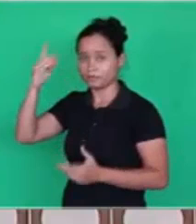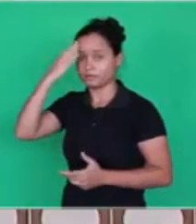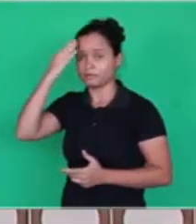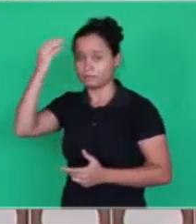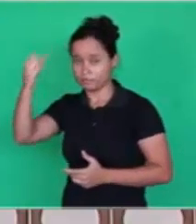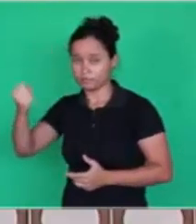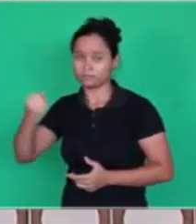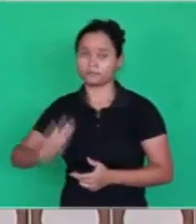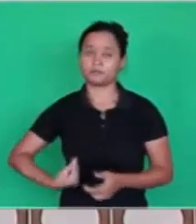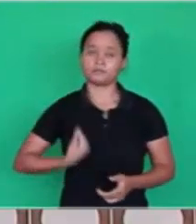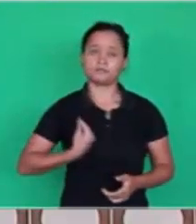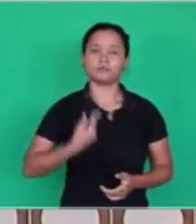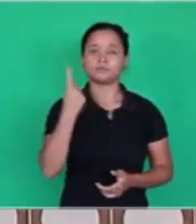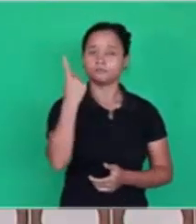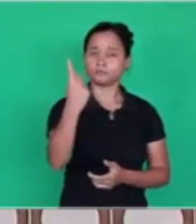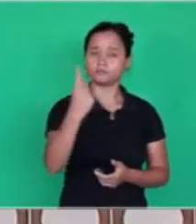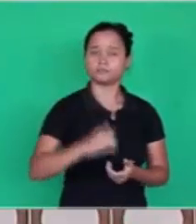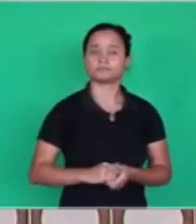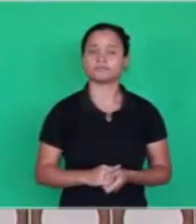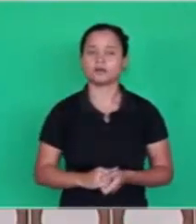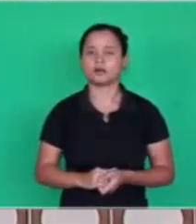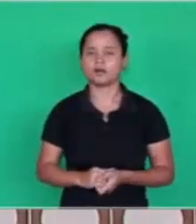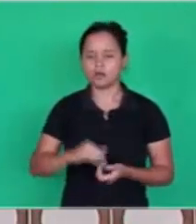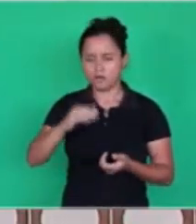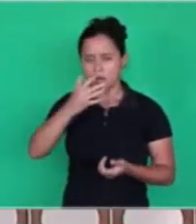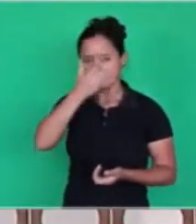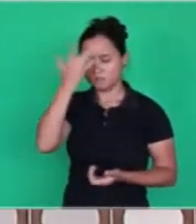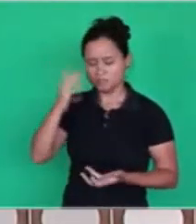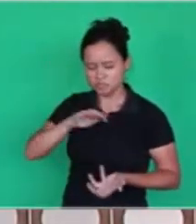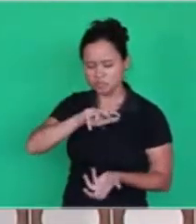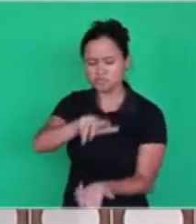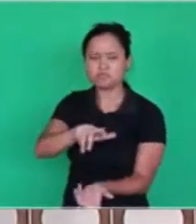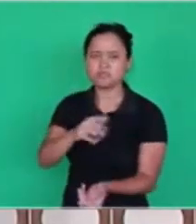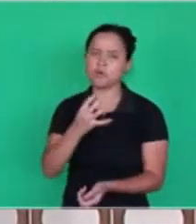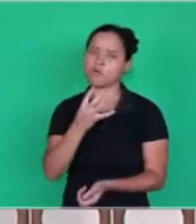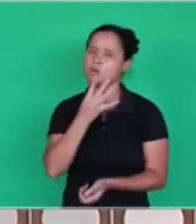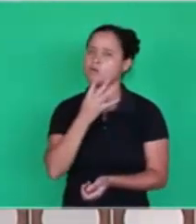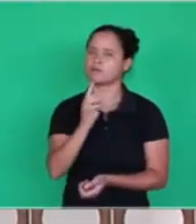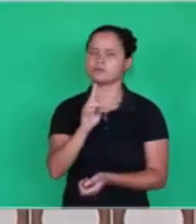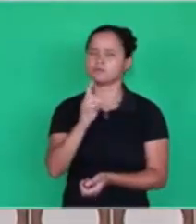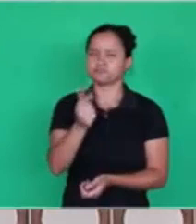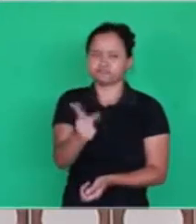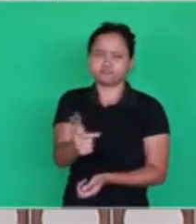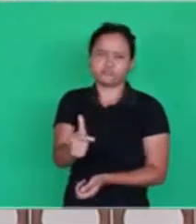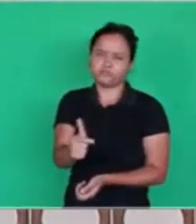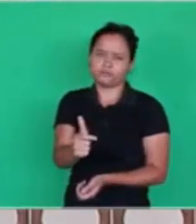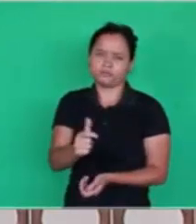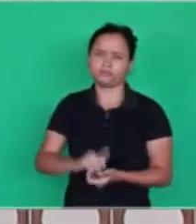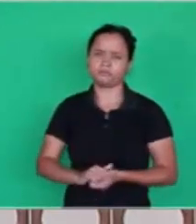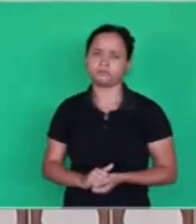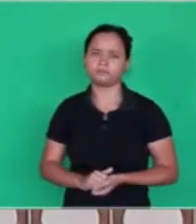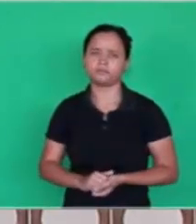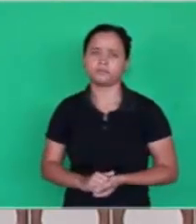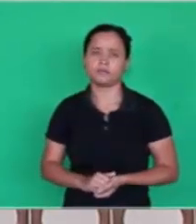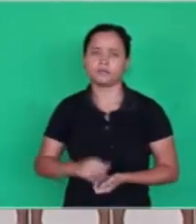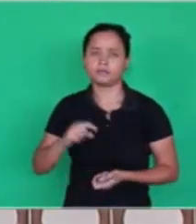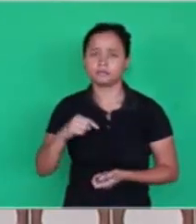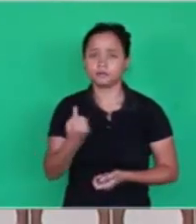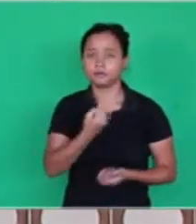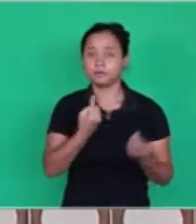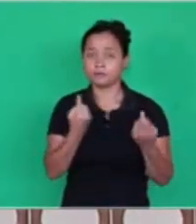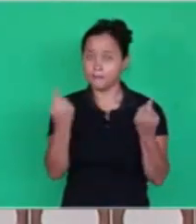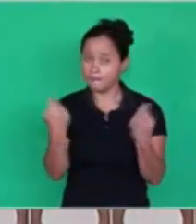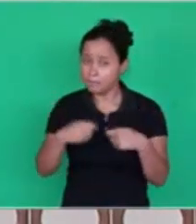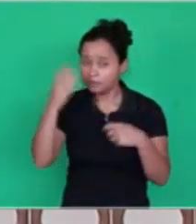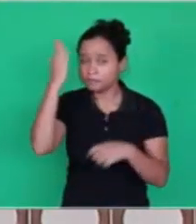wisdom in your life. This is what the world does not have. This is the difference. We need to understand that. We